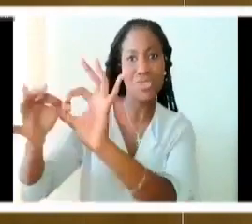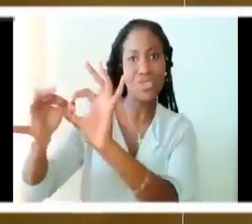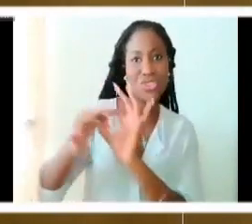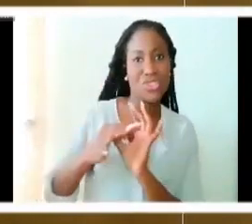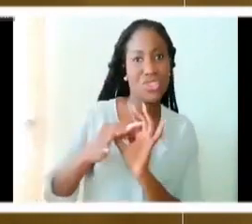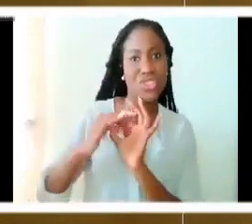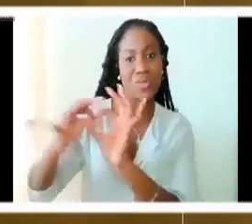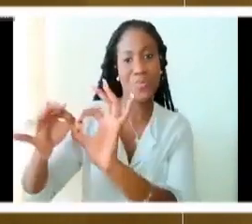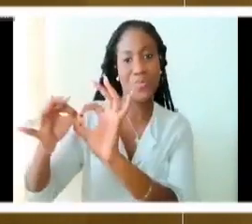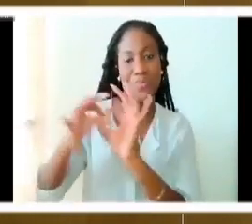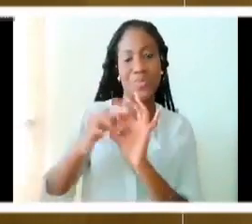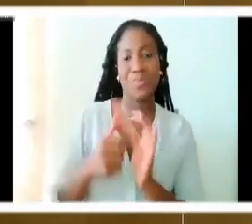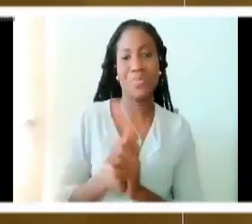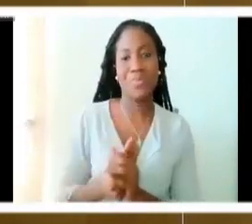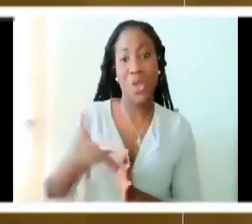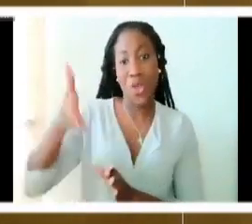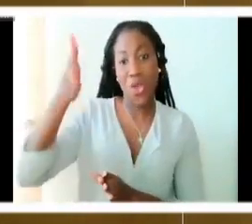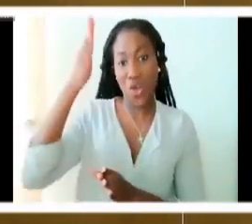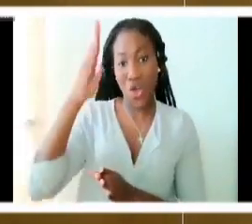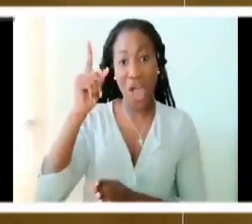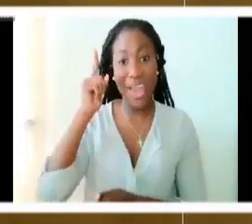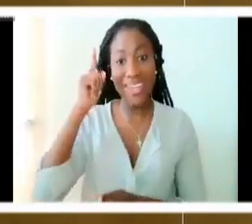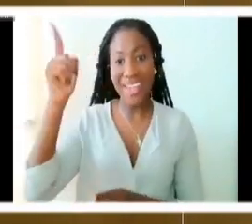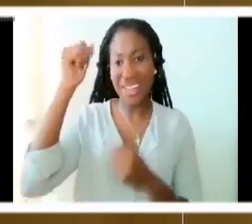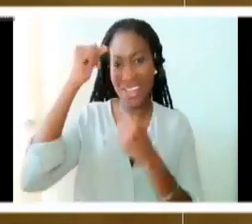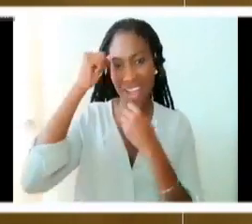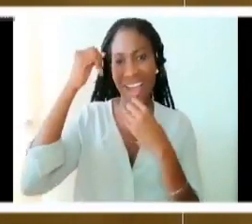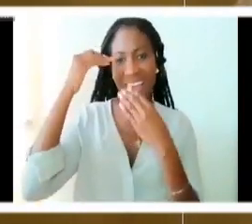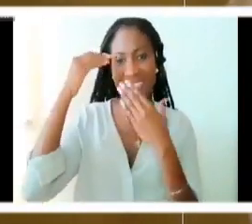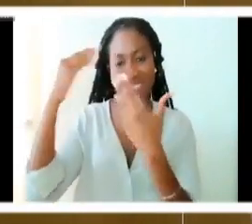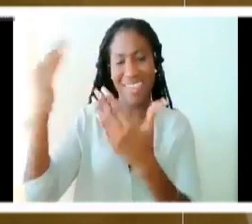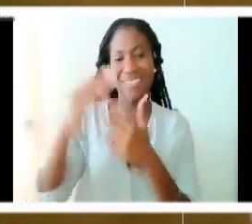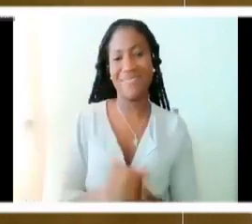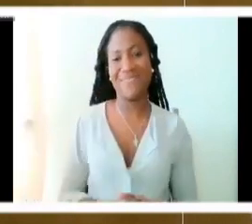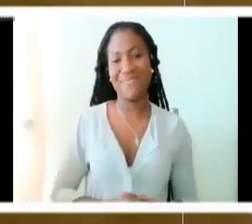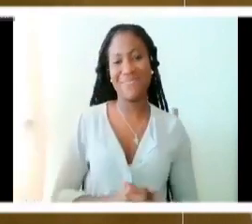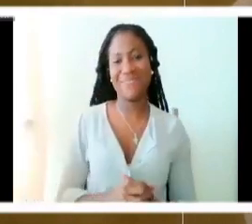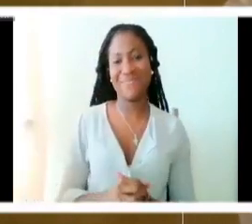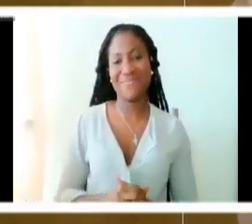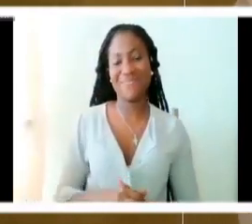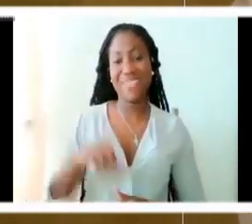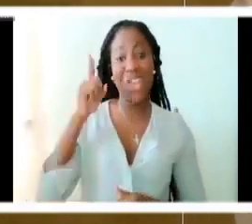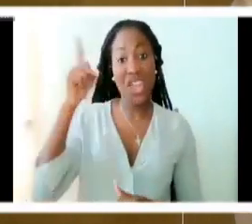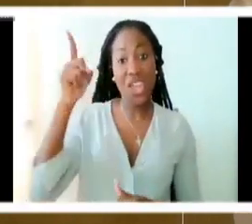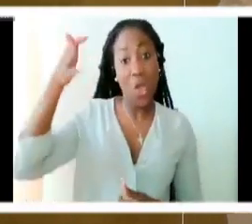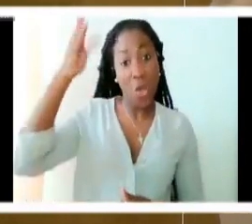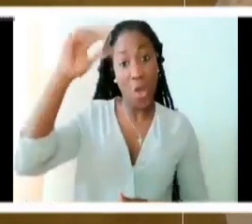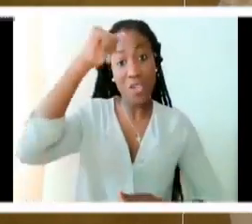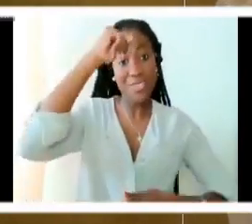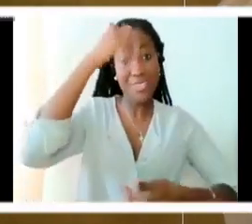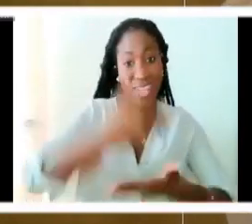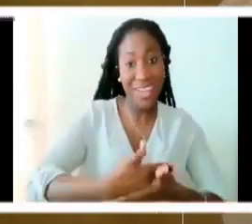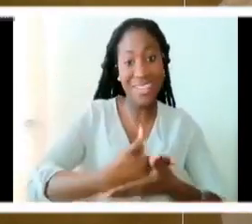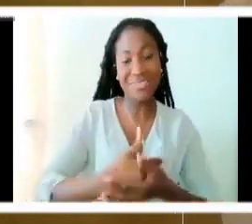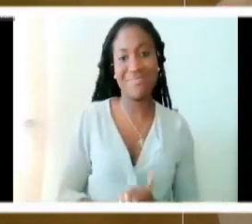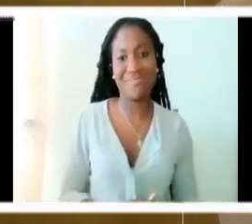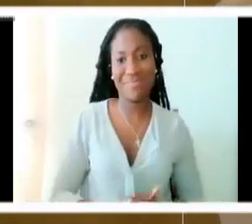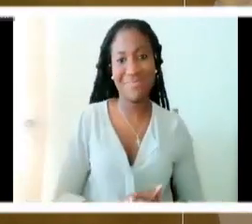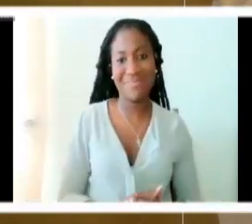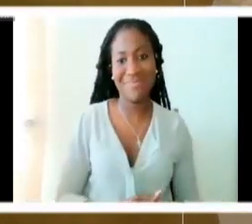God is Father. this God is Son in whom we